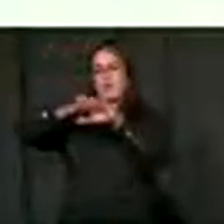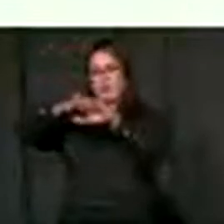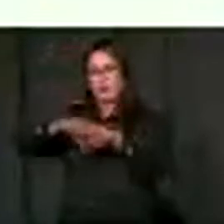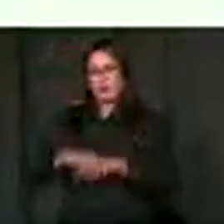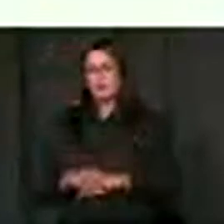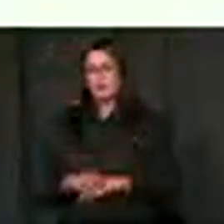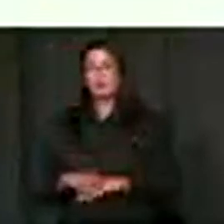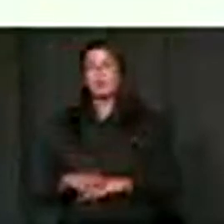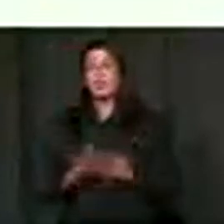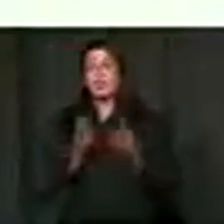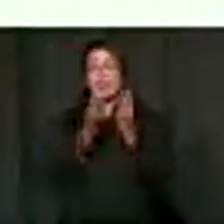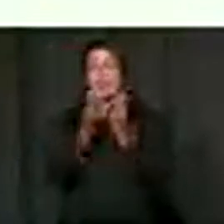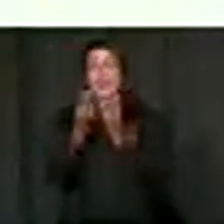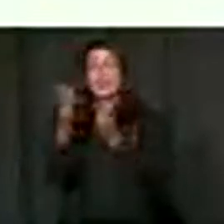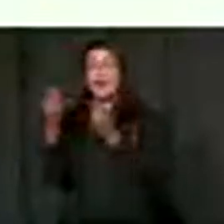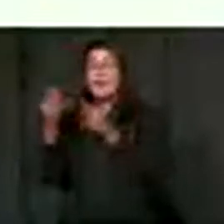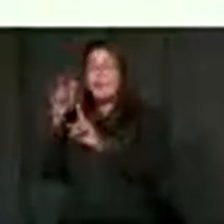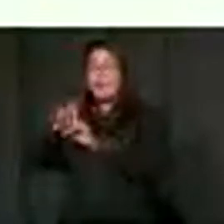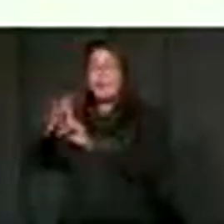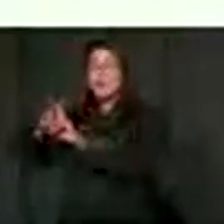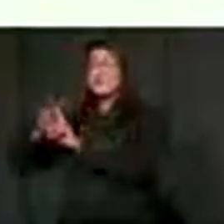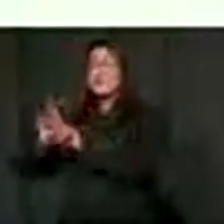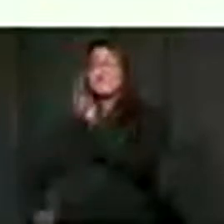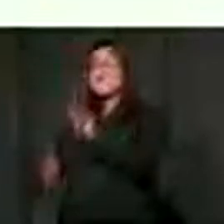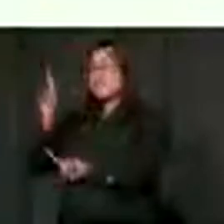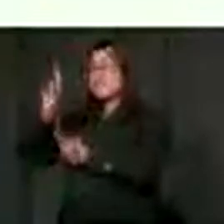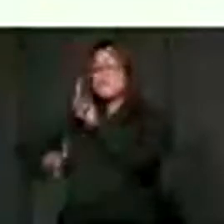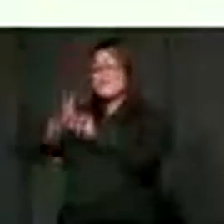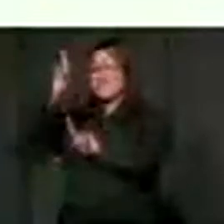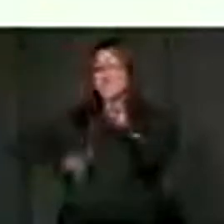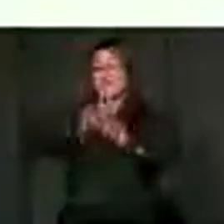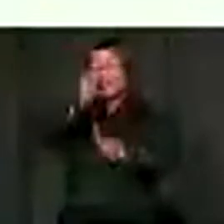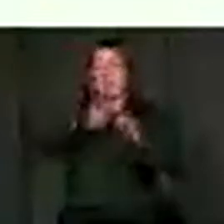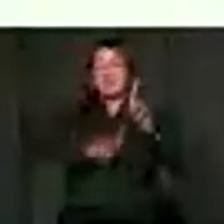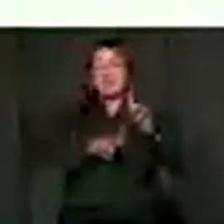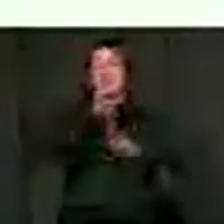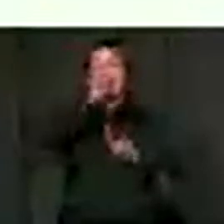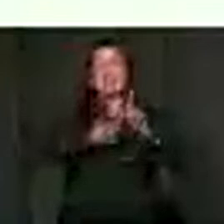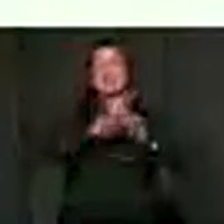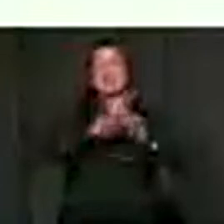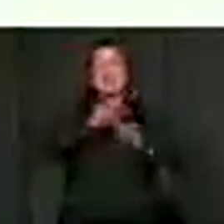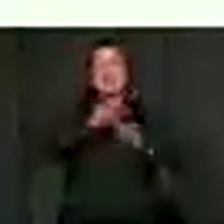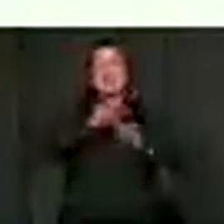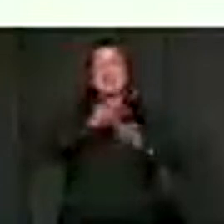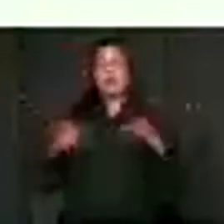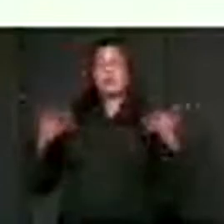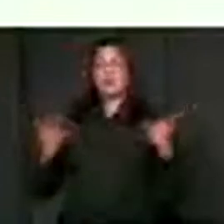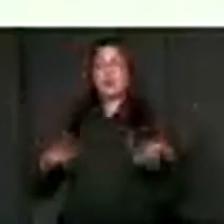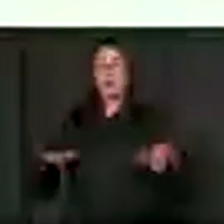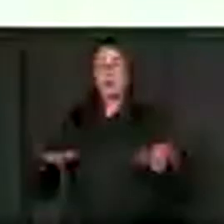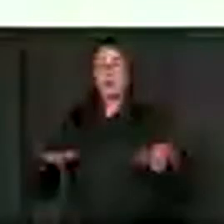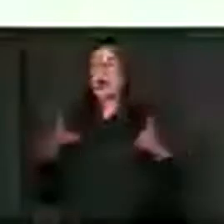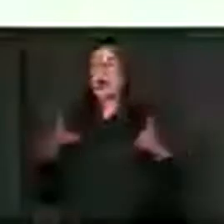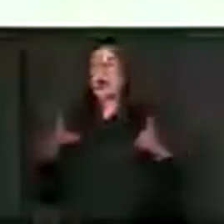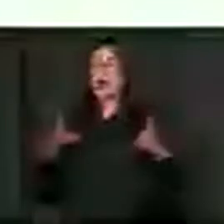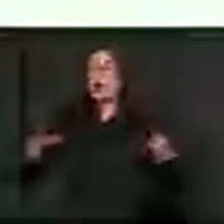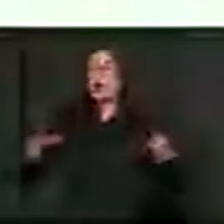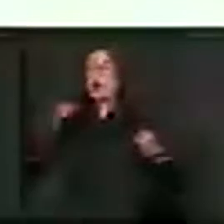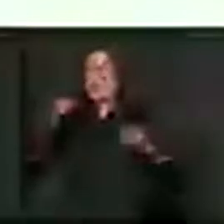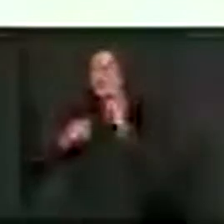and quantitative passes in the class of 2021 has attained is an indisputable